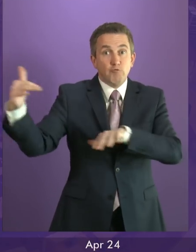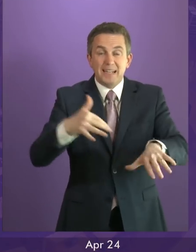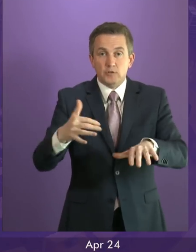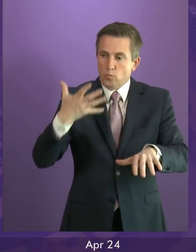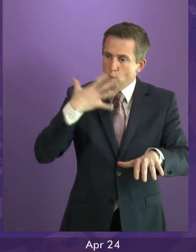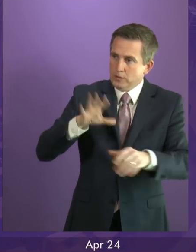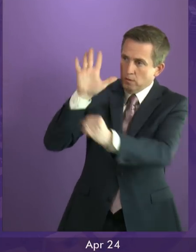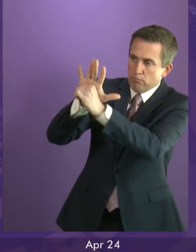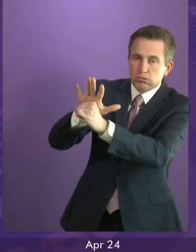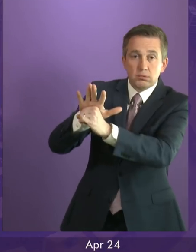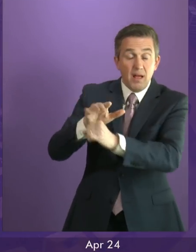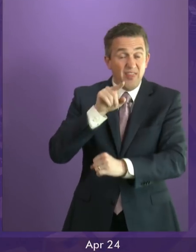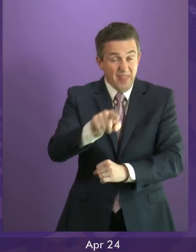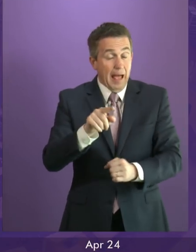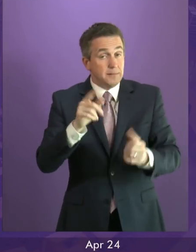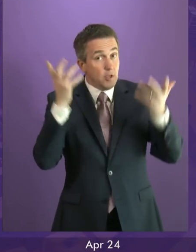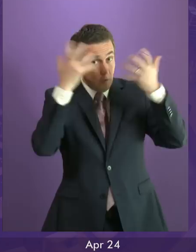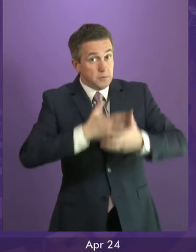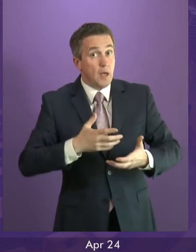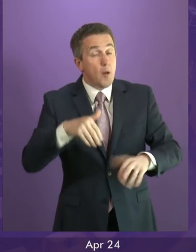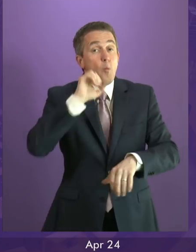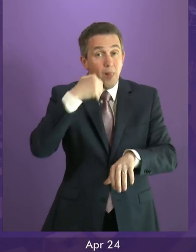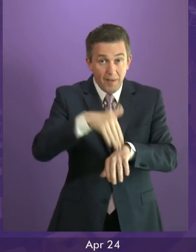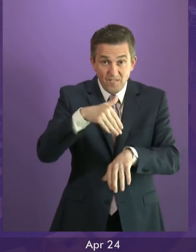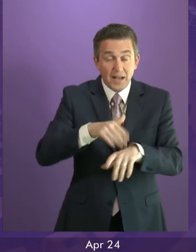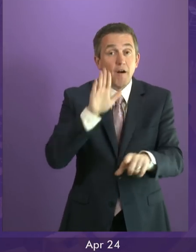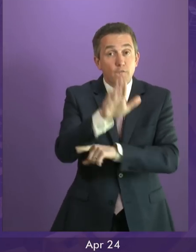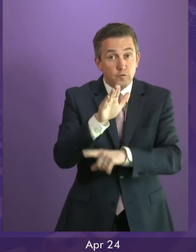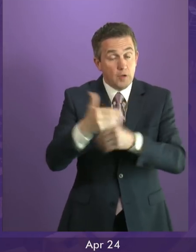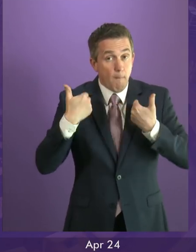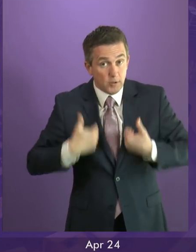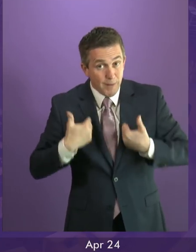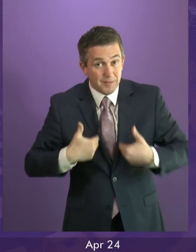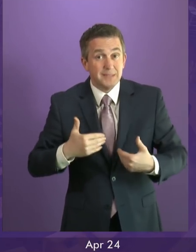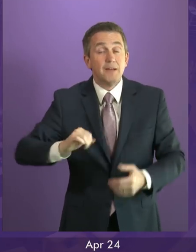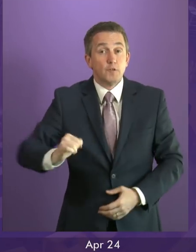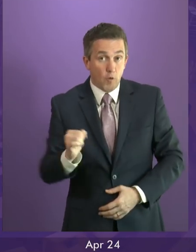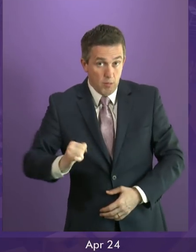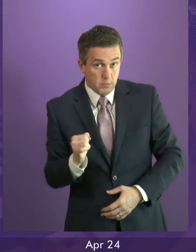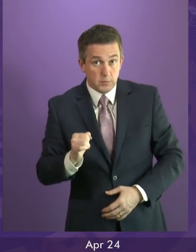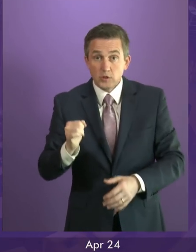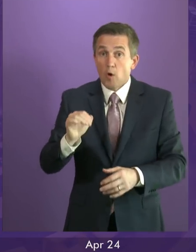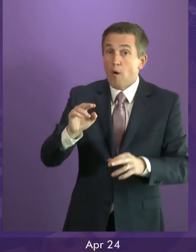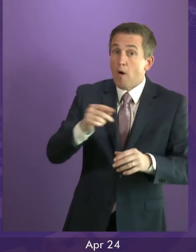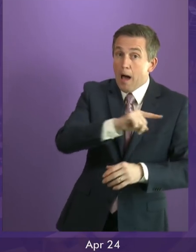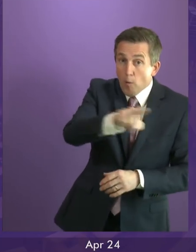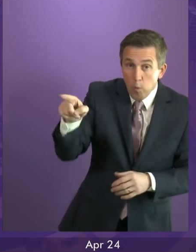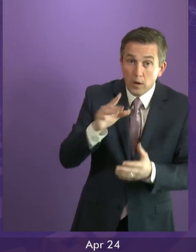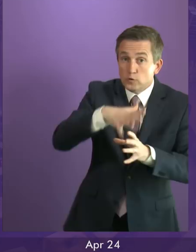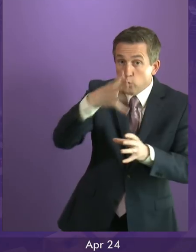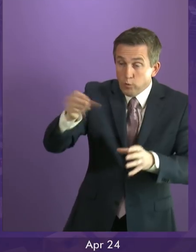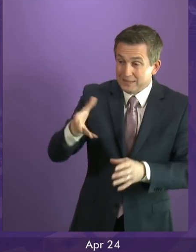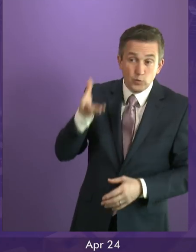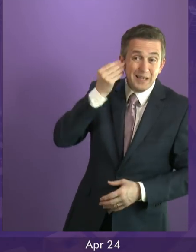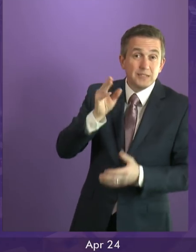to this country's prosperity that we face. So I hope Myrtle Fraser, for once, will prevail in his party and get some